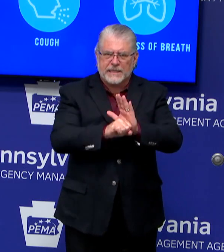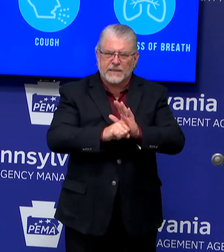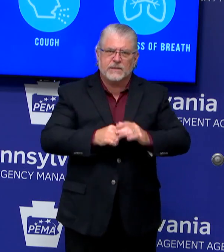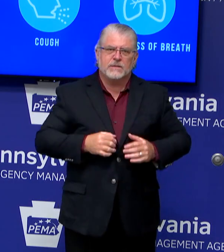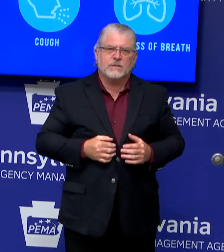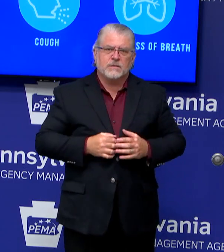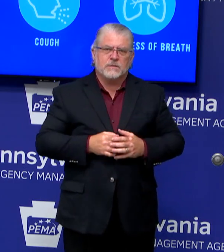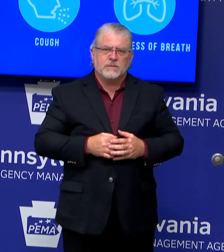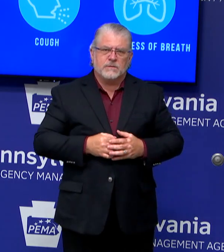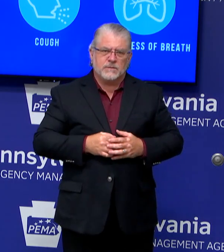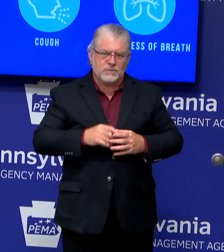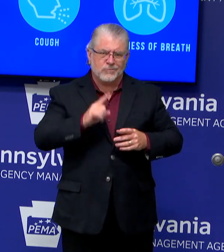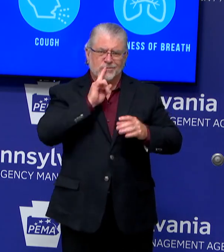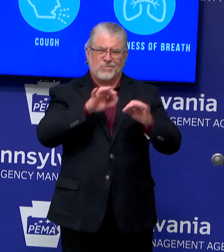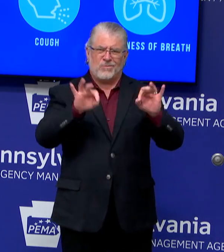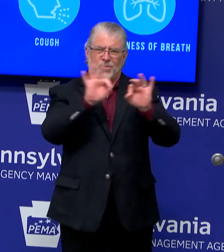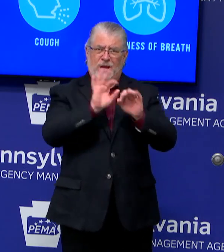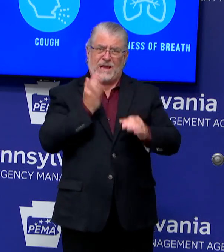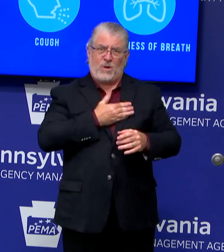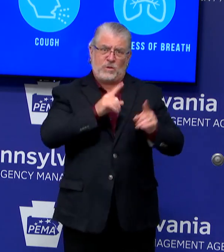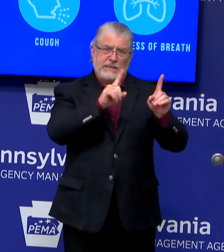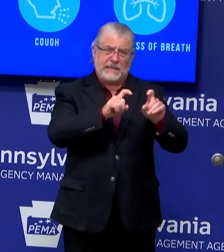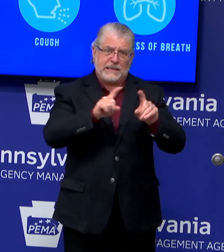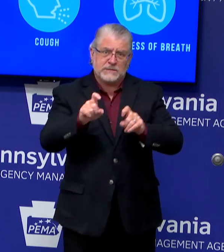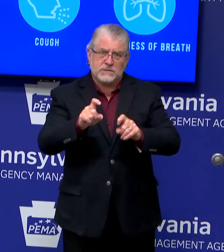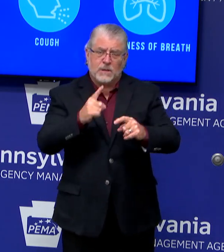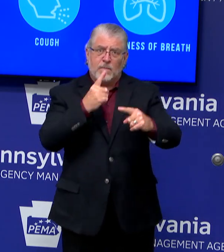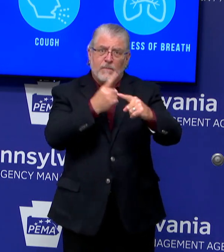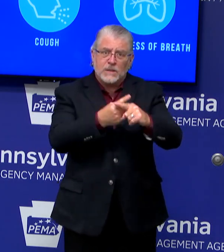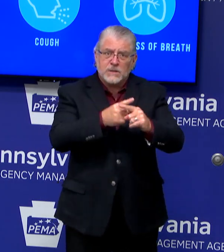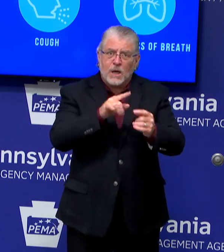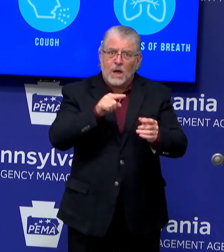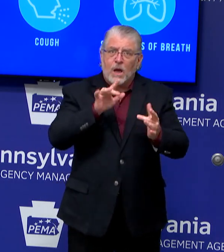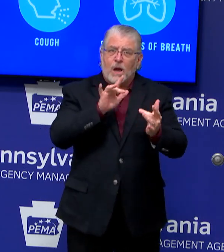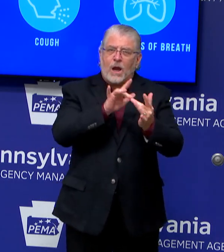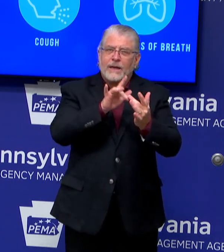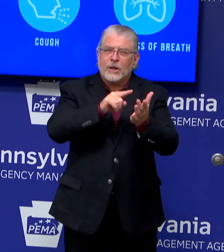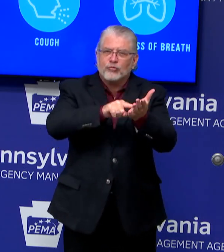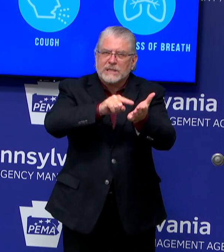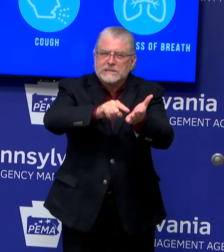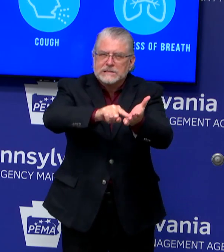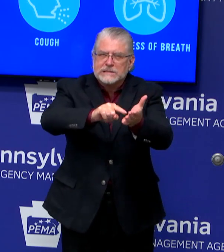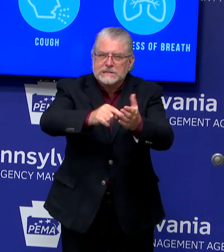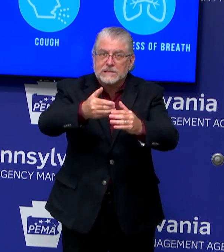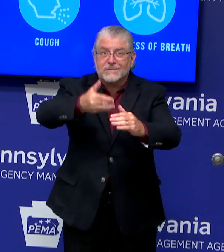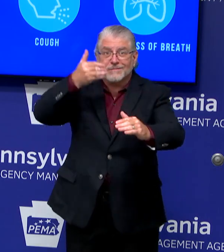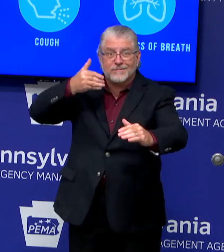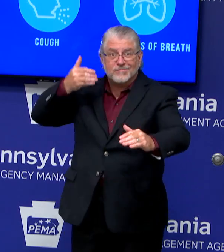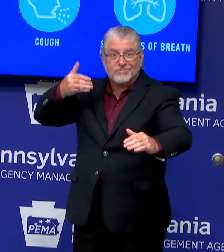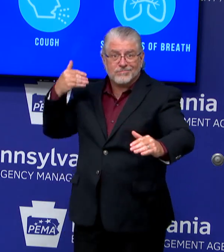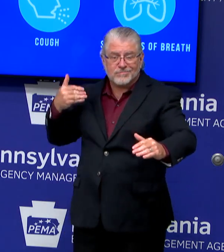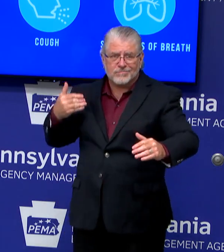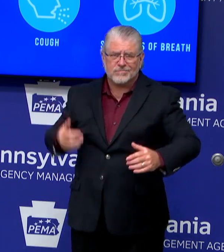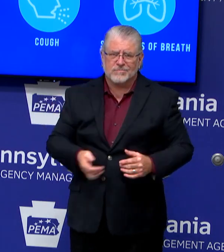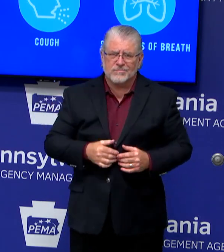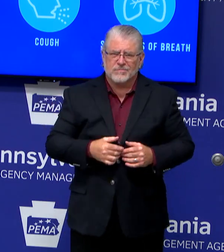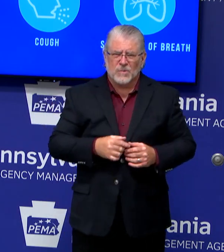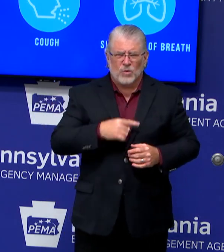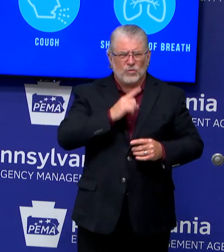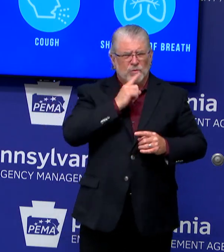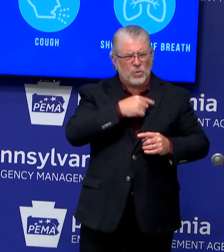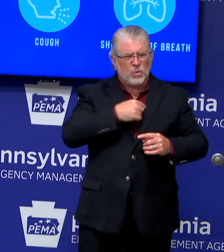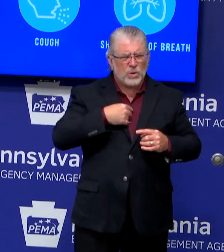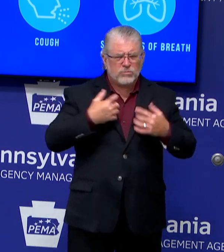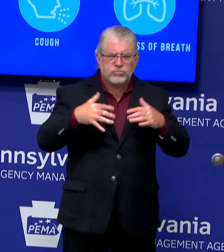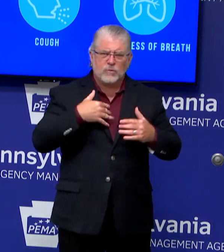testing and the importance of our contact tracing. We have, really, quite a robust contact tracing network with close